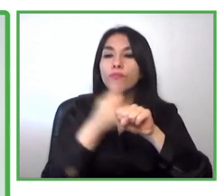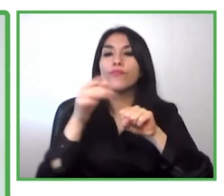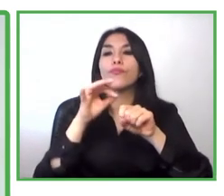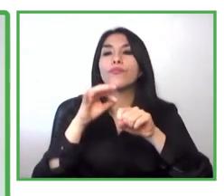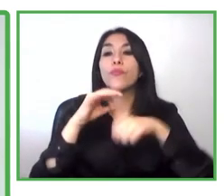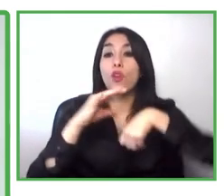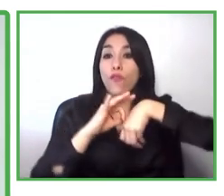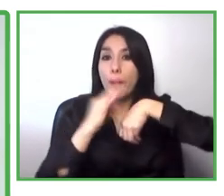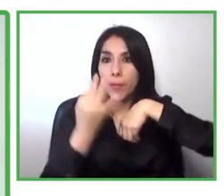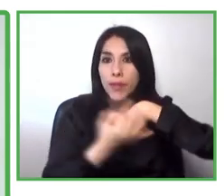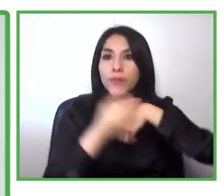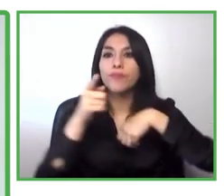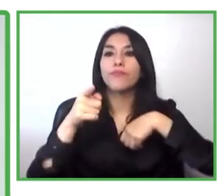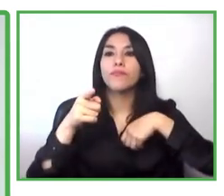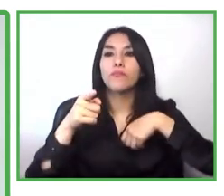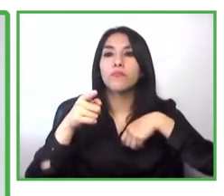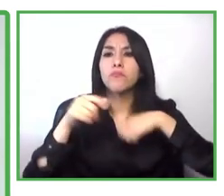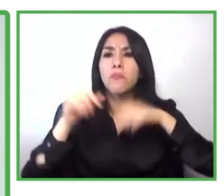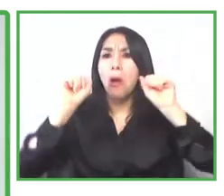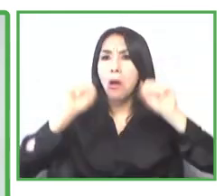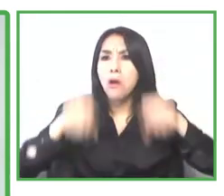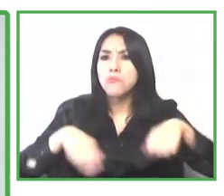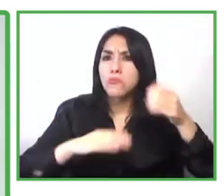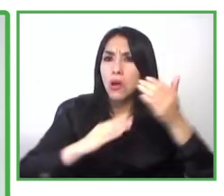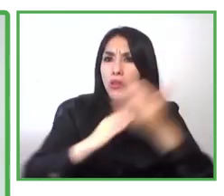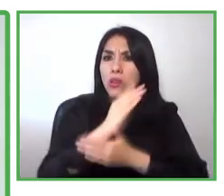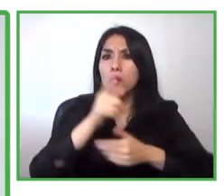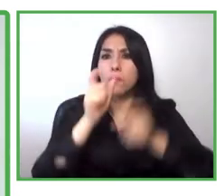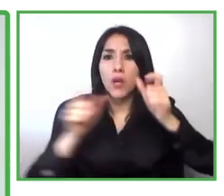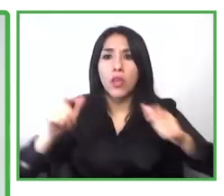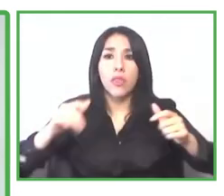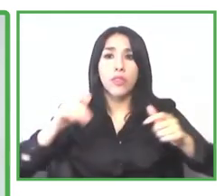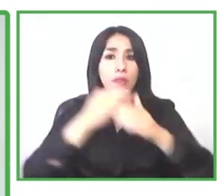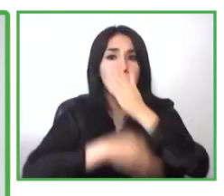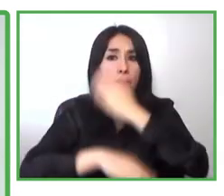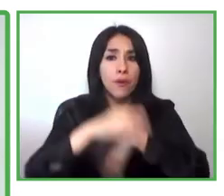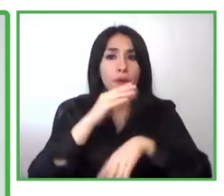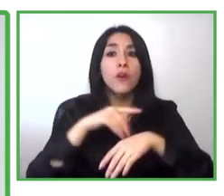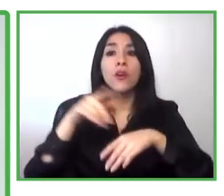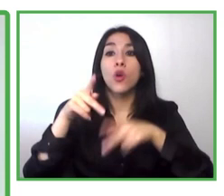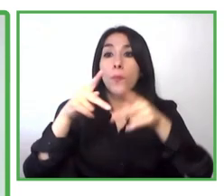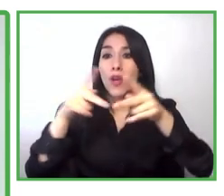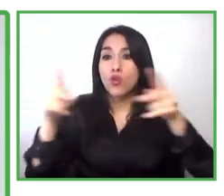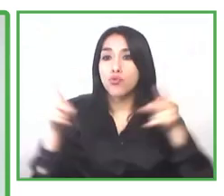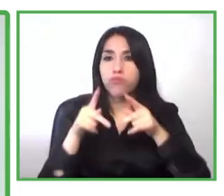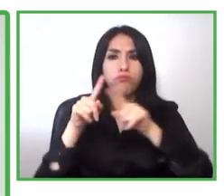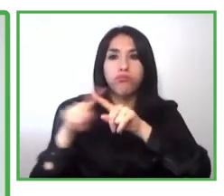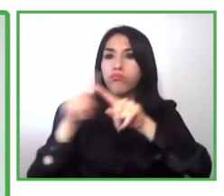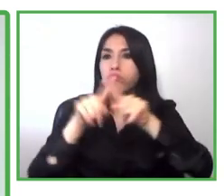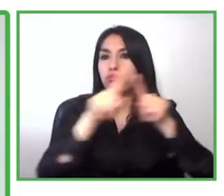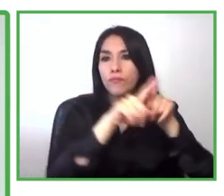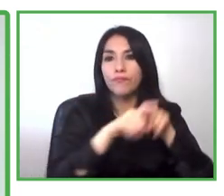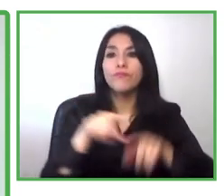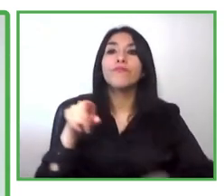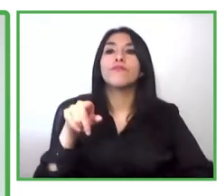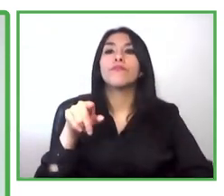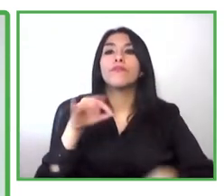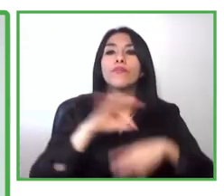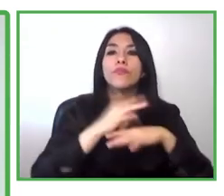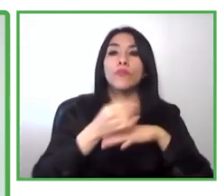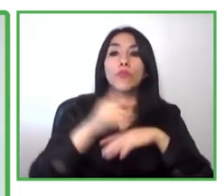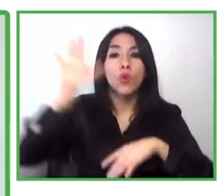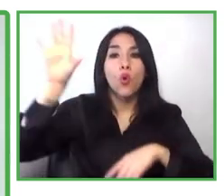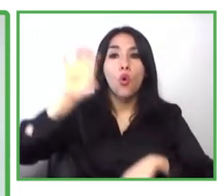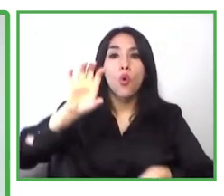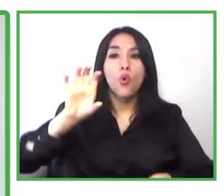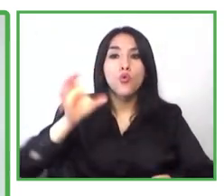in people with disabilities right and local foundations in congo john welcome thank you very much and please go